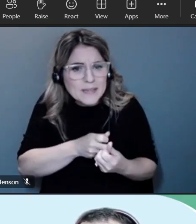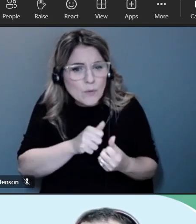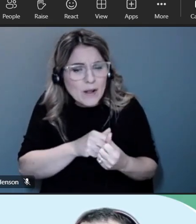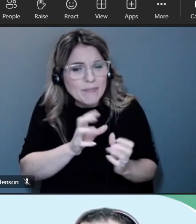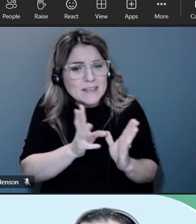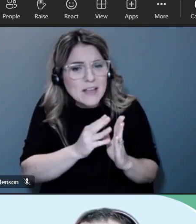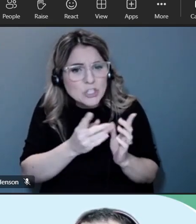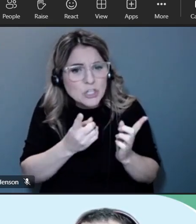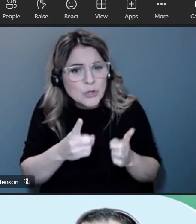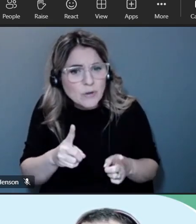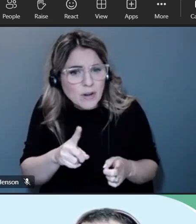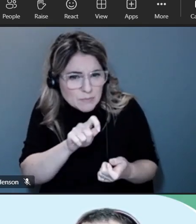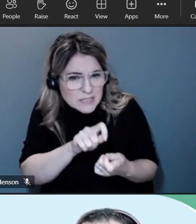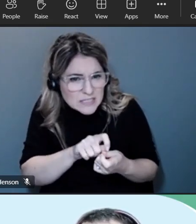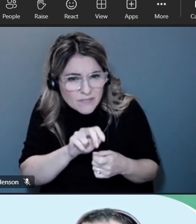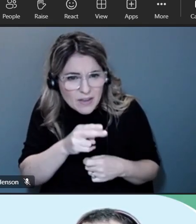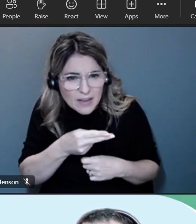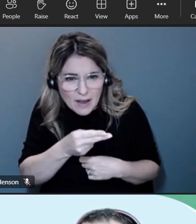session going on right now